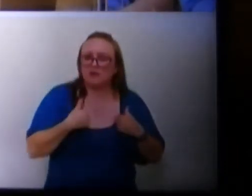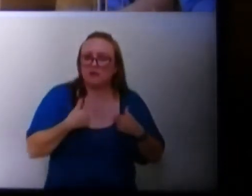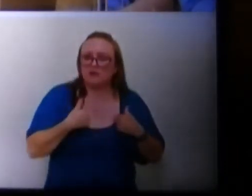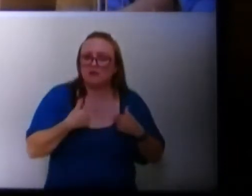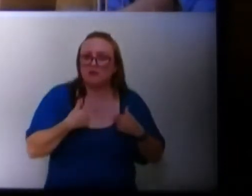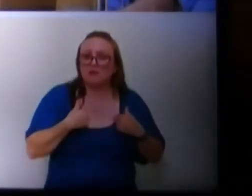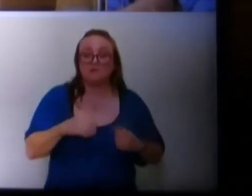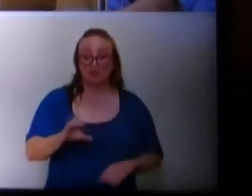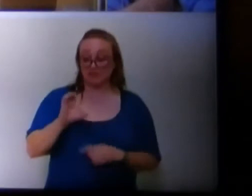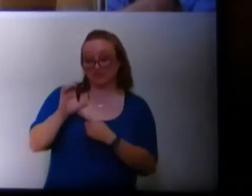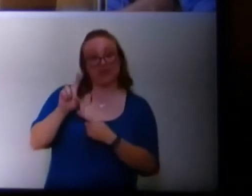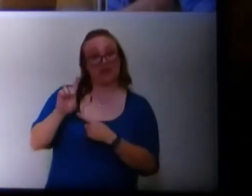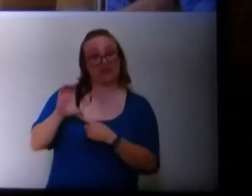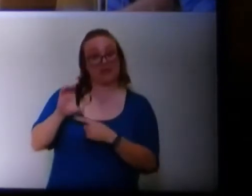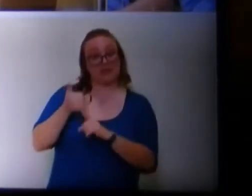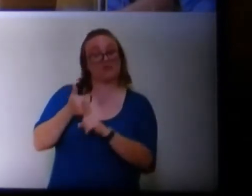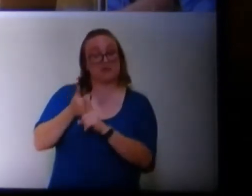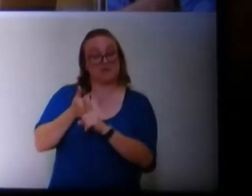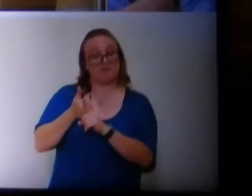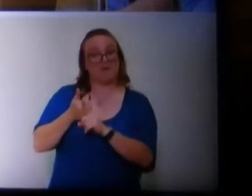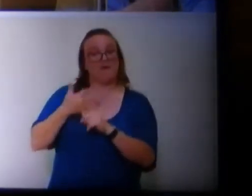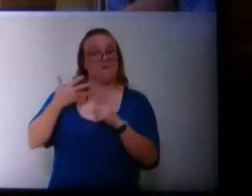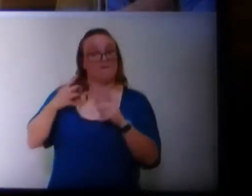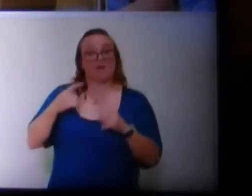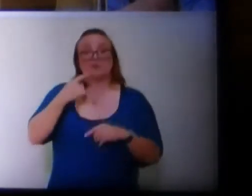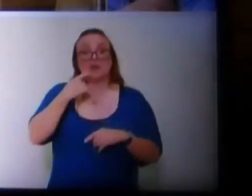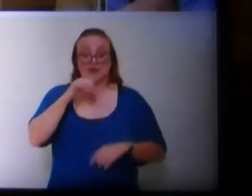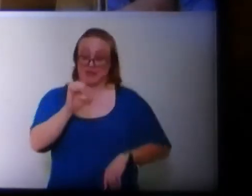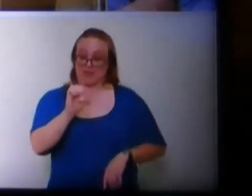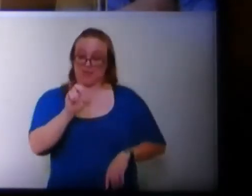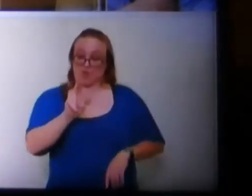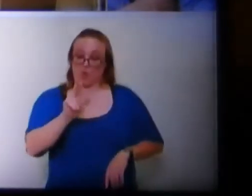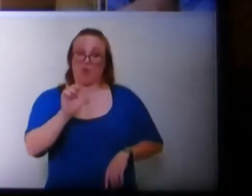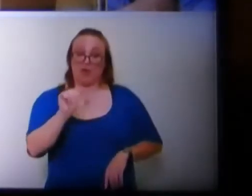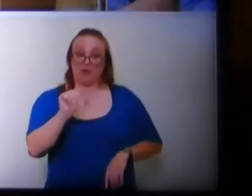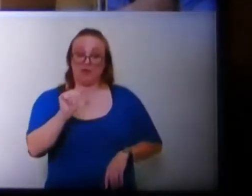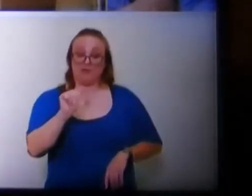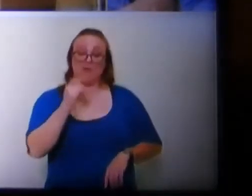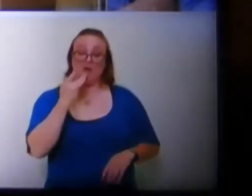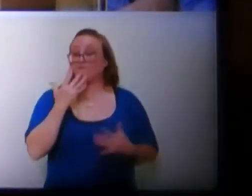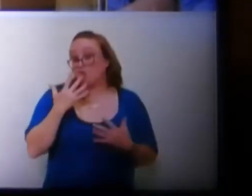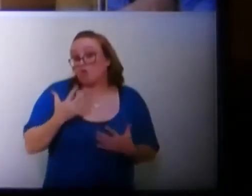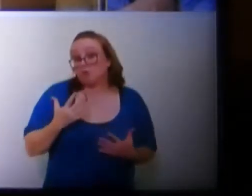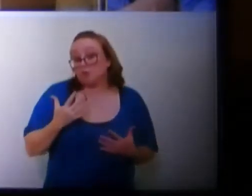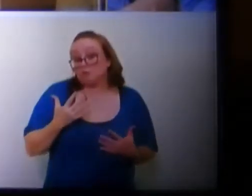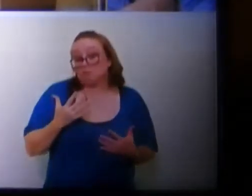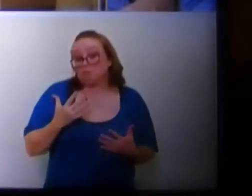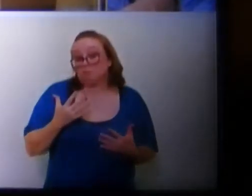The CDC has said that this EUA, unfortunately,